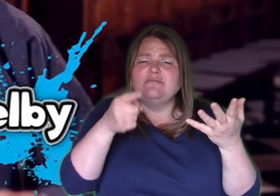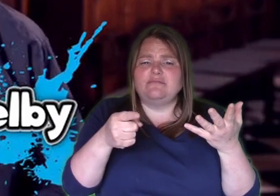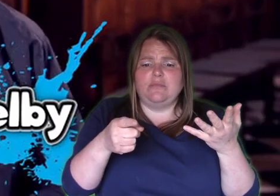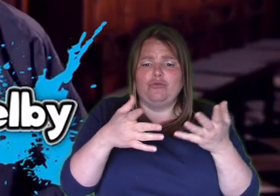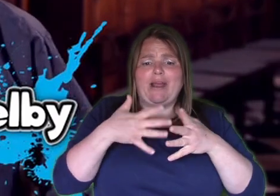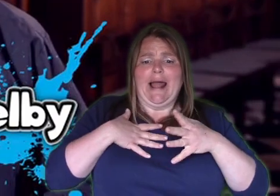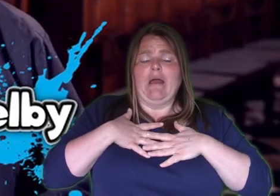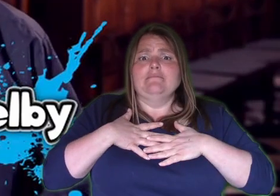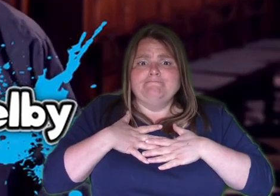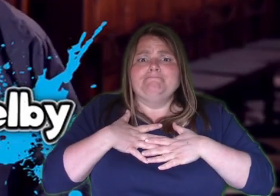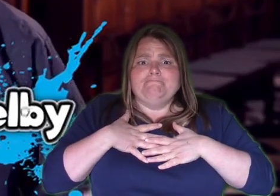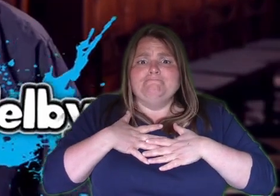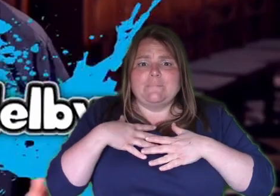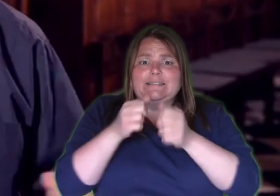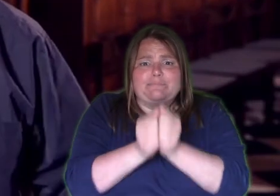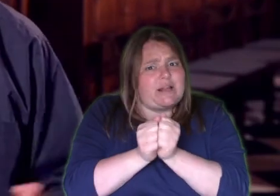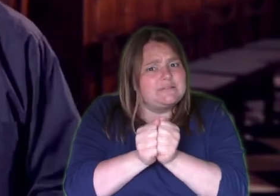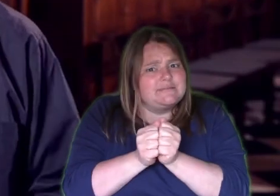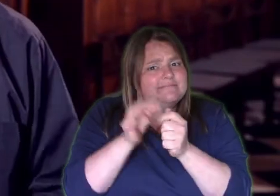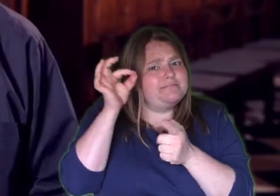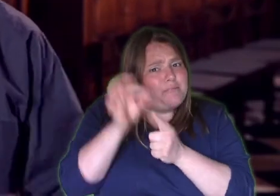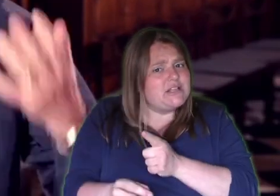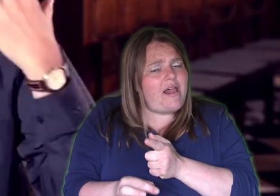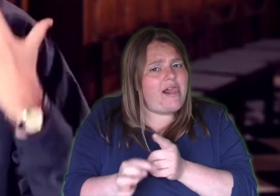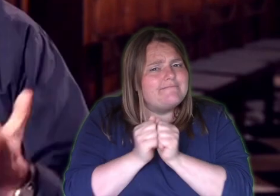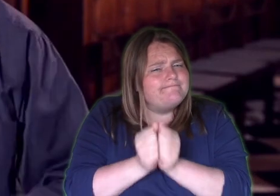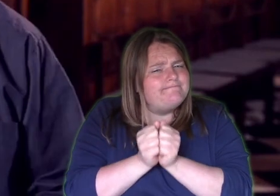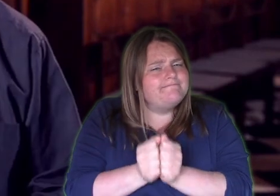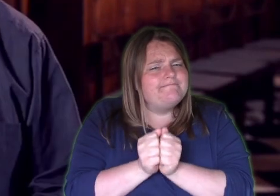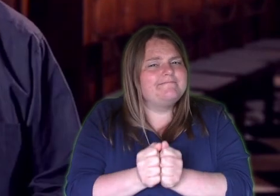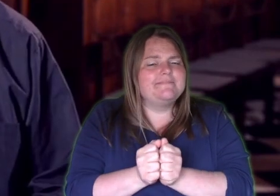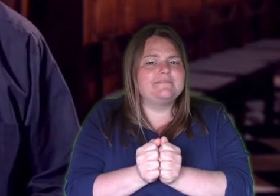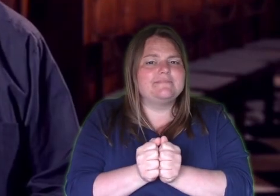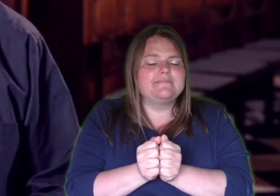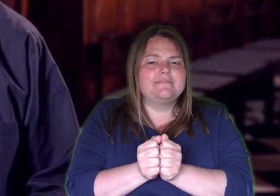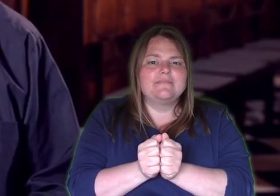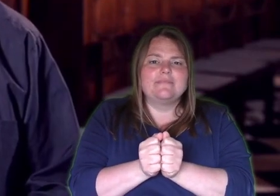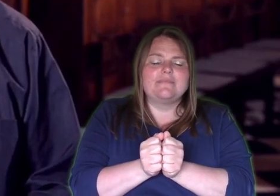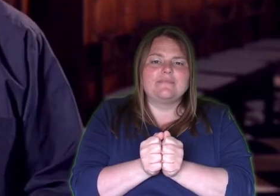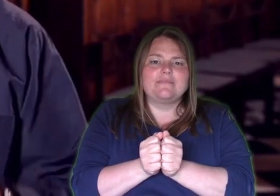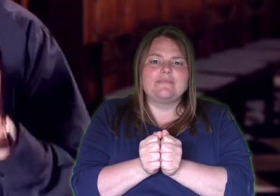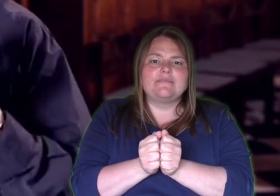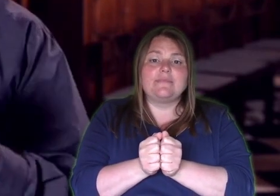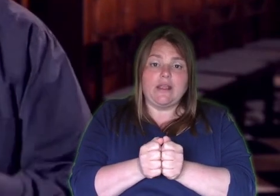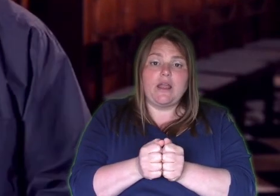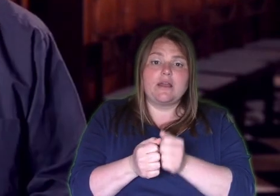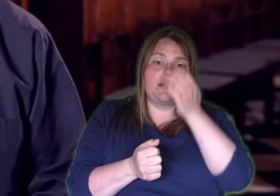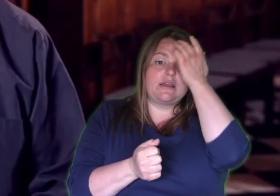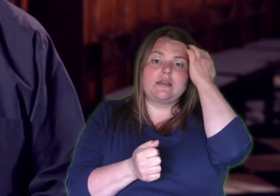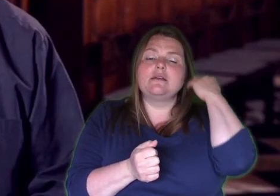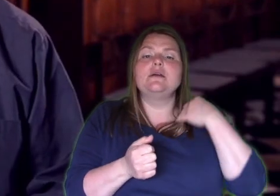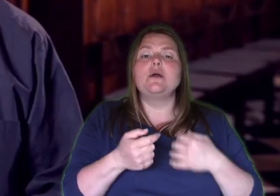just putting down a pencil and not finding it again, but something that was precious to you. Do you know,